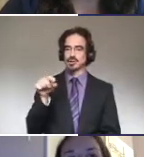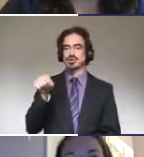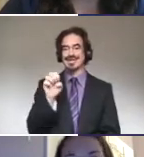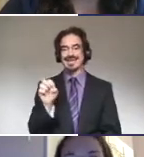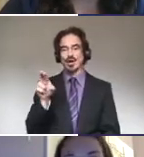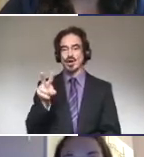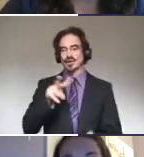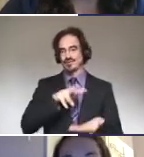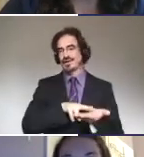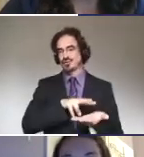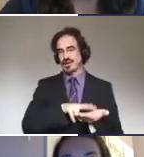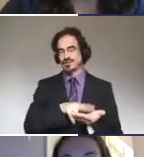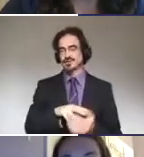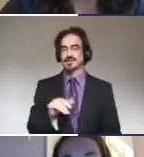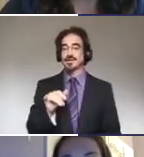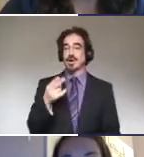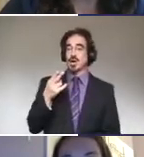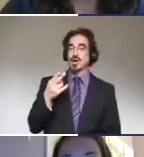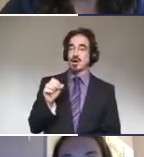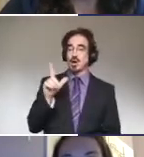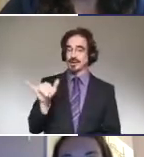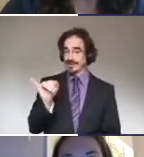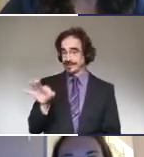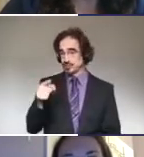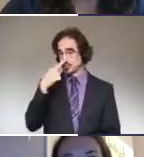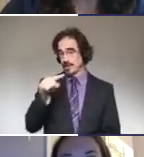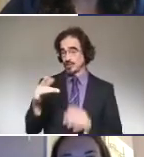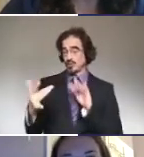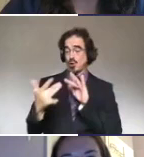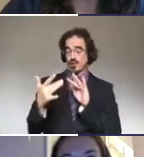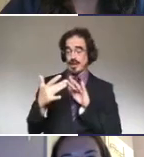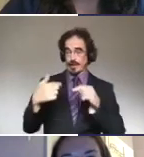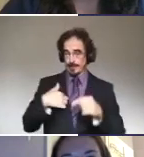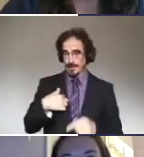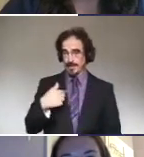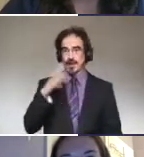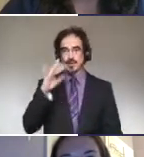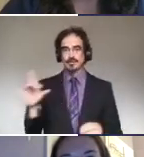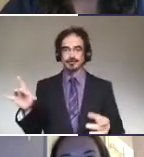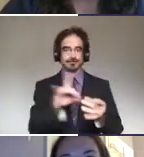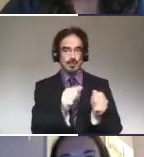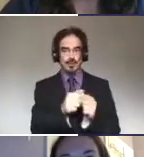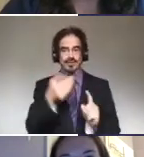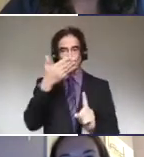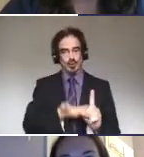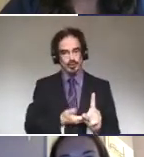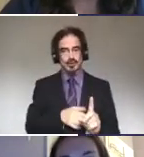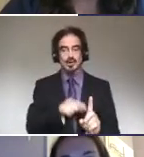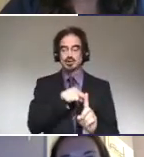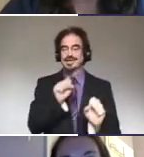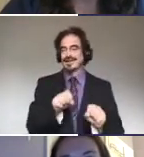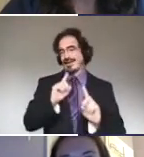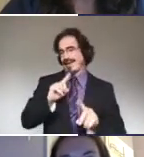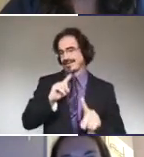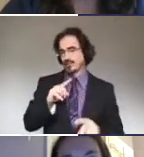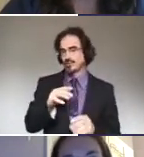And so if anything, if Holly, if you contact me some more, I'll probably put you in touch with her, see if she might be able to help answer some questions